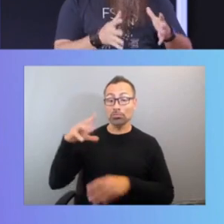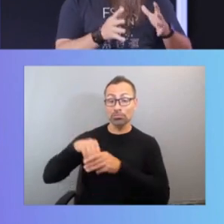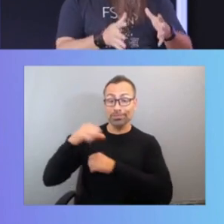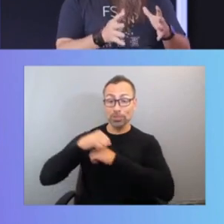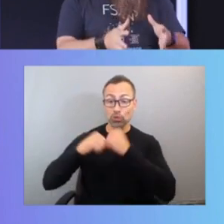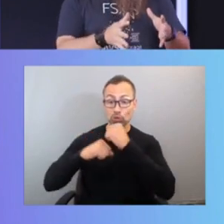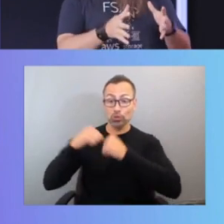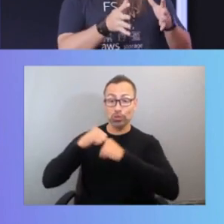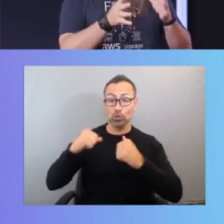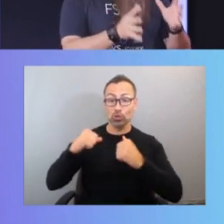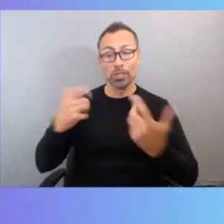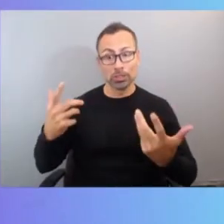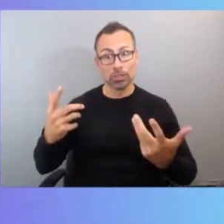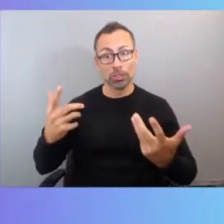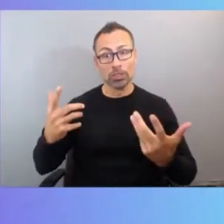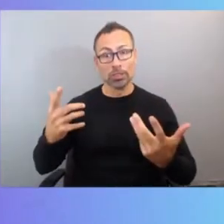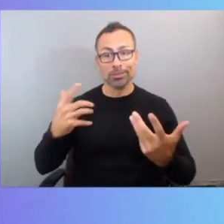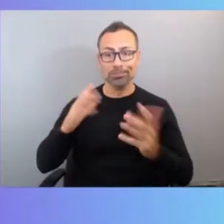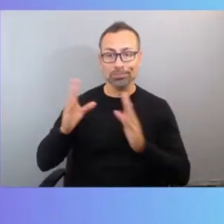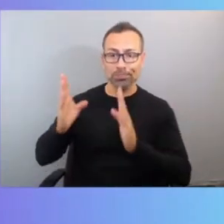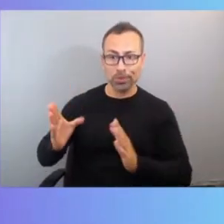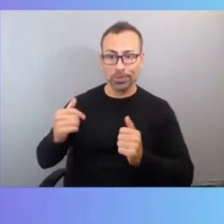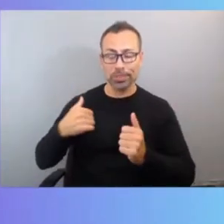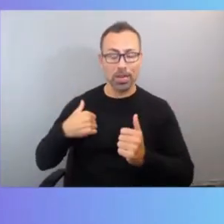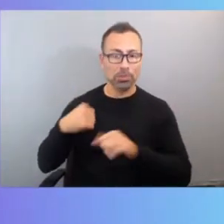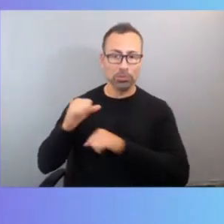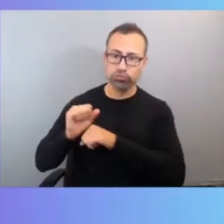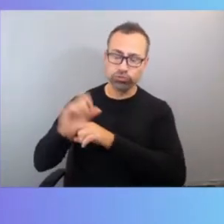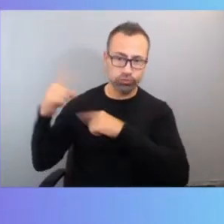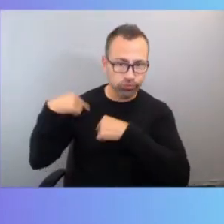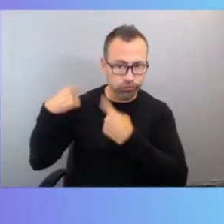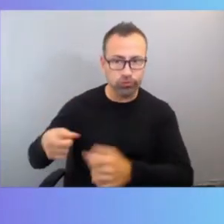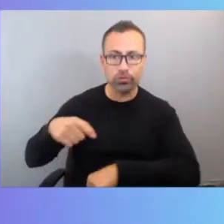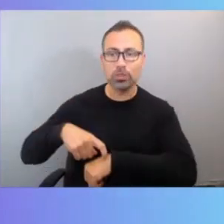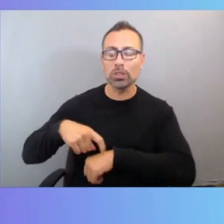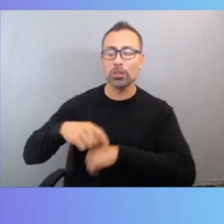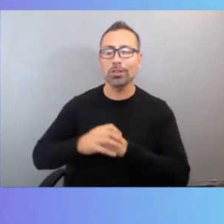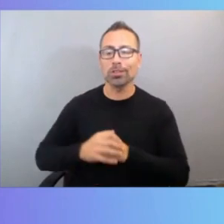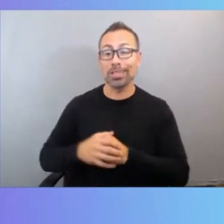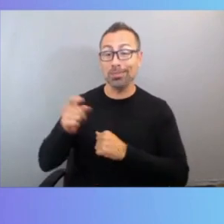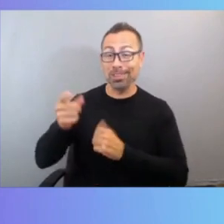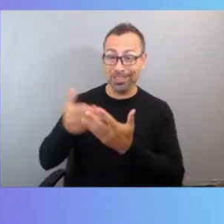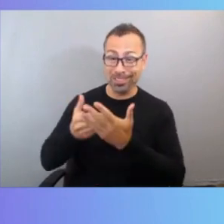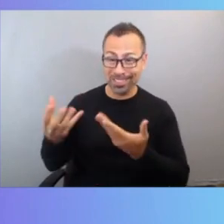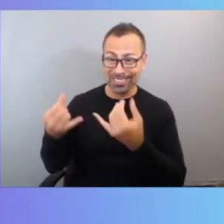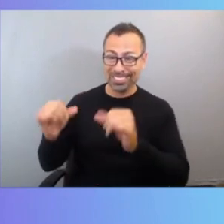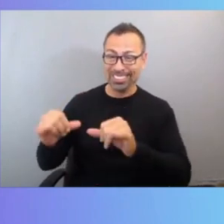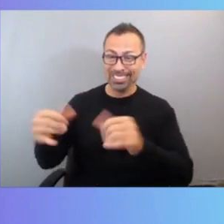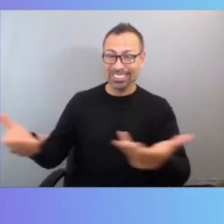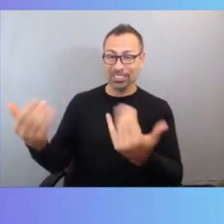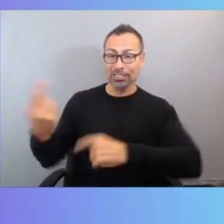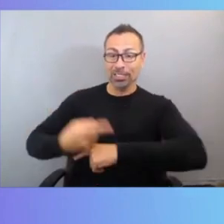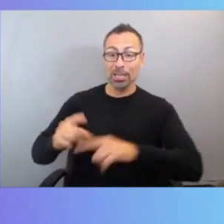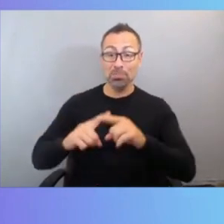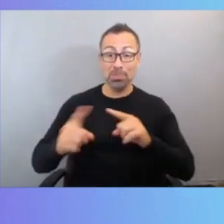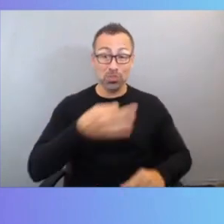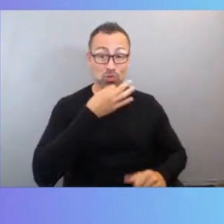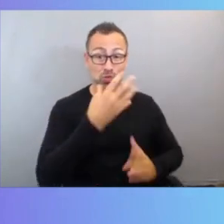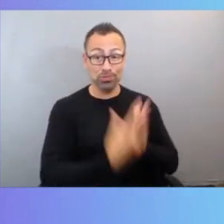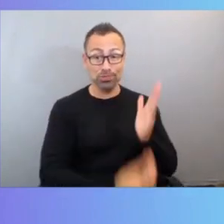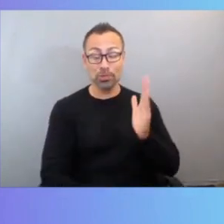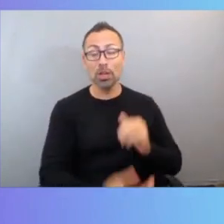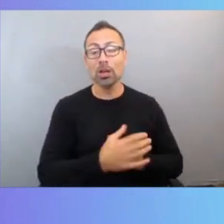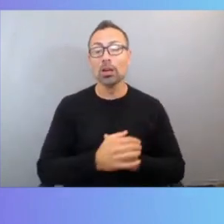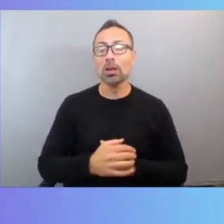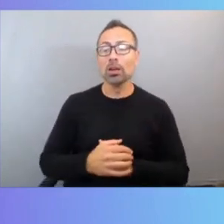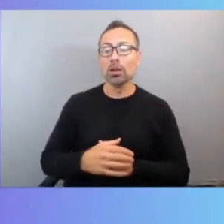that kind of stuff is still necessary today, but it won't be in a long, big, short time in the future. So looking at things like